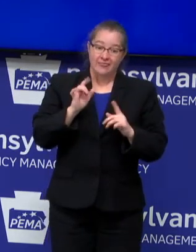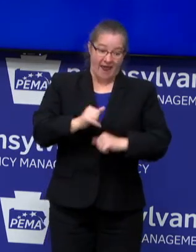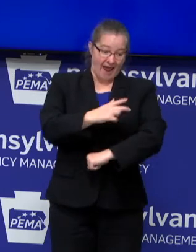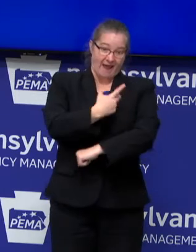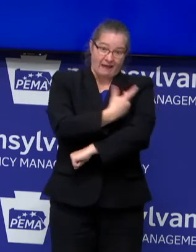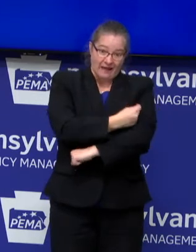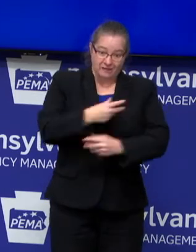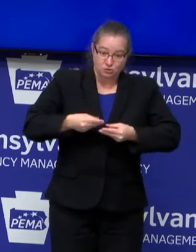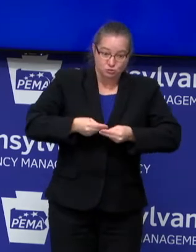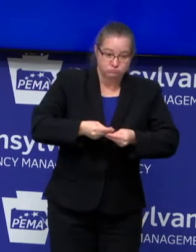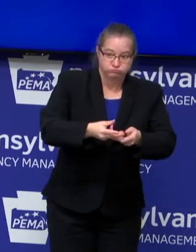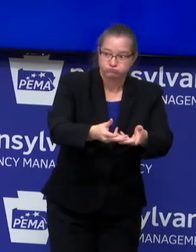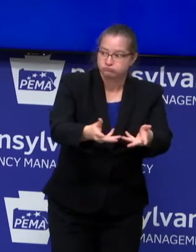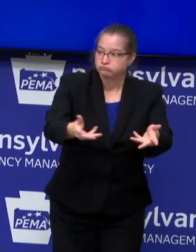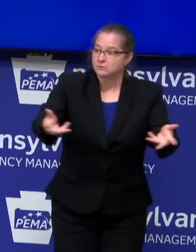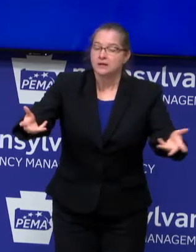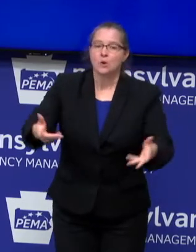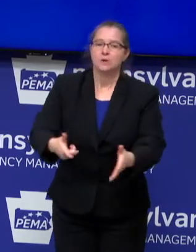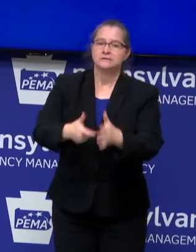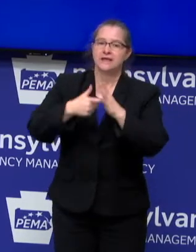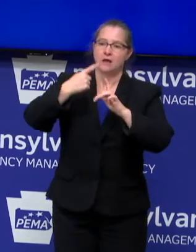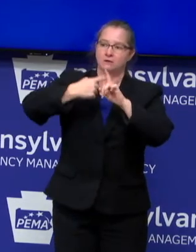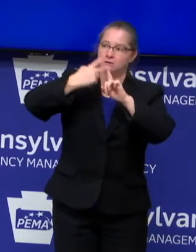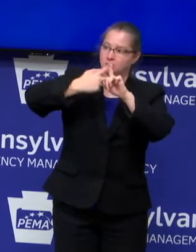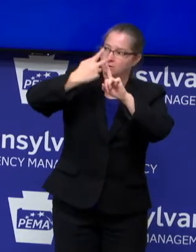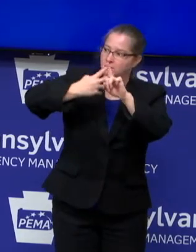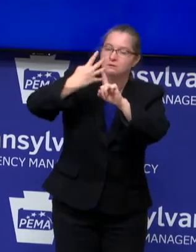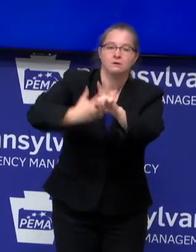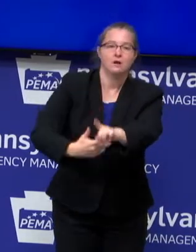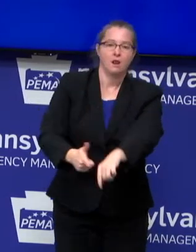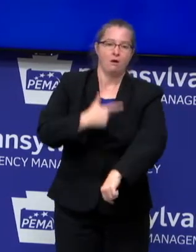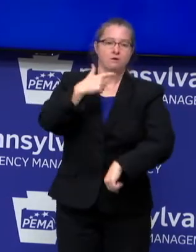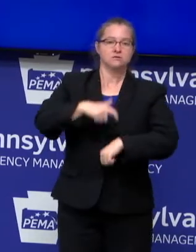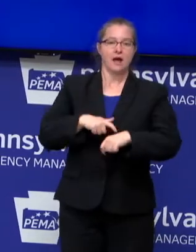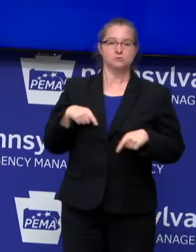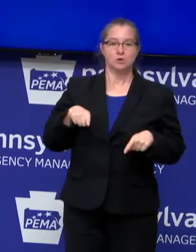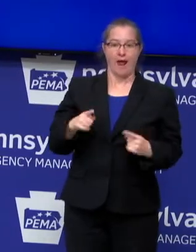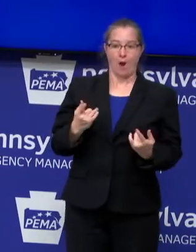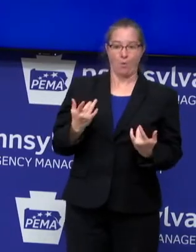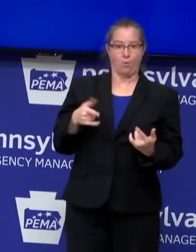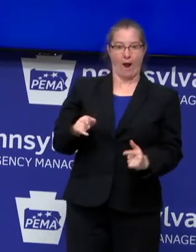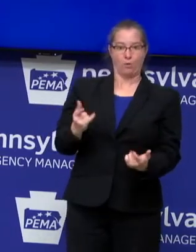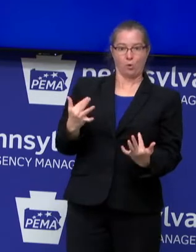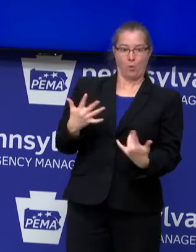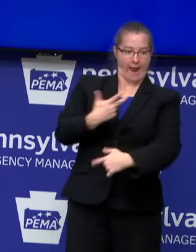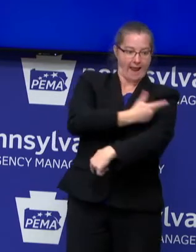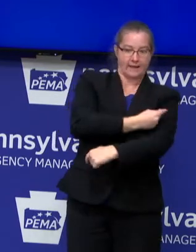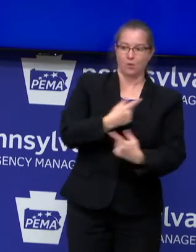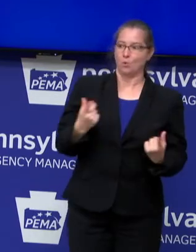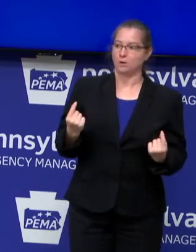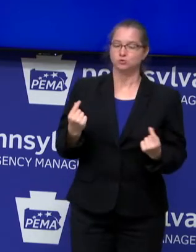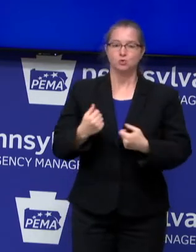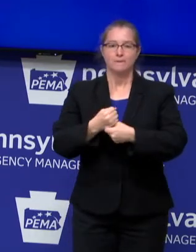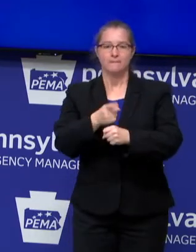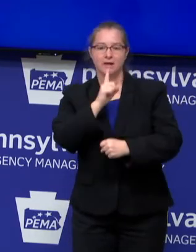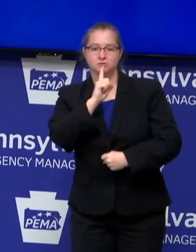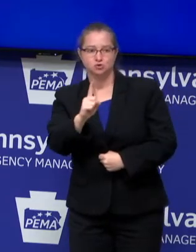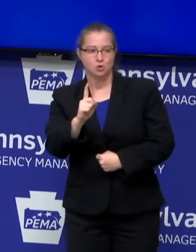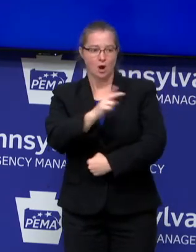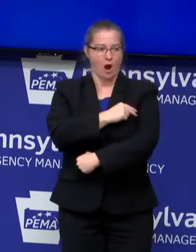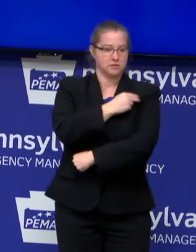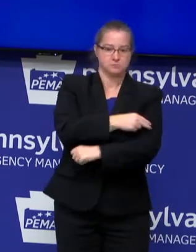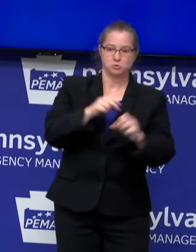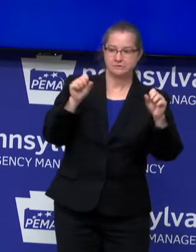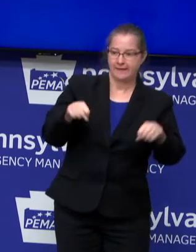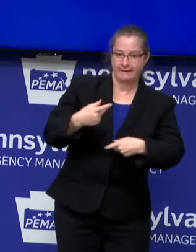will still take months. And so in the meantime, you know, what do we do to reclaim the capacity that the health systems need to take care of our communities?